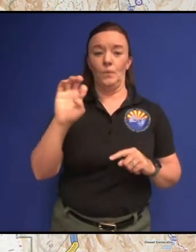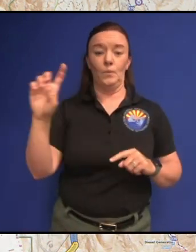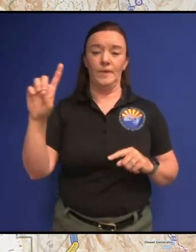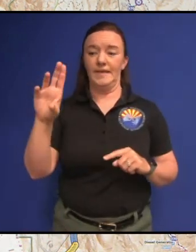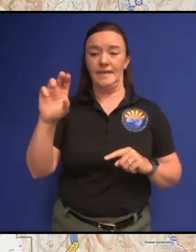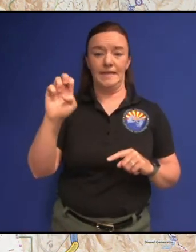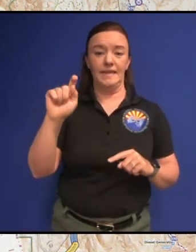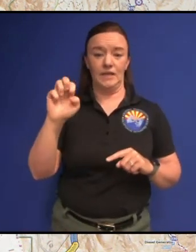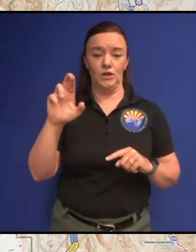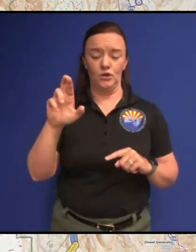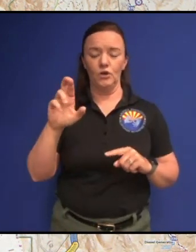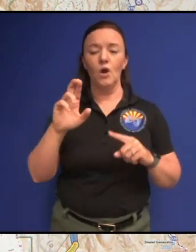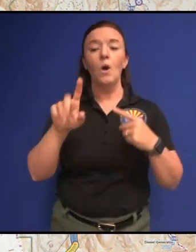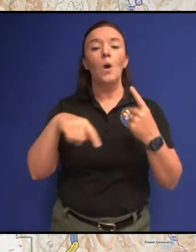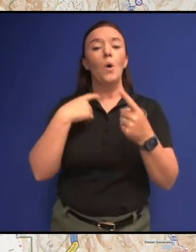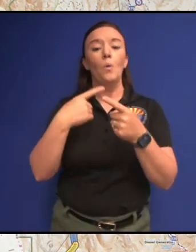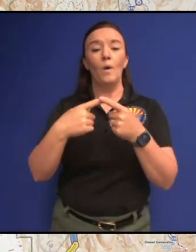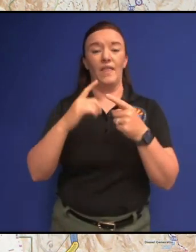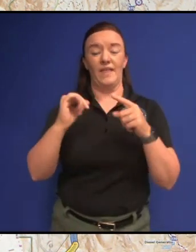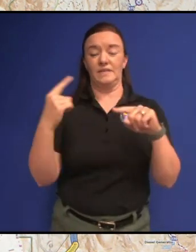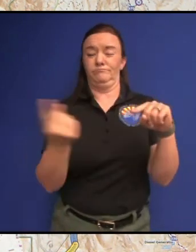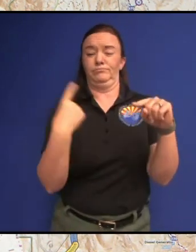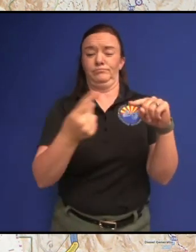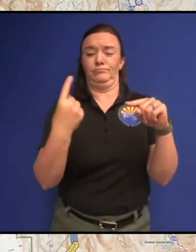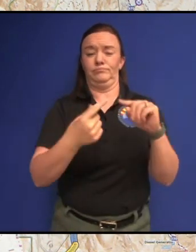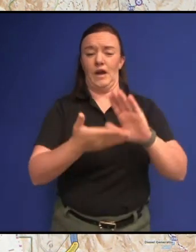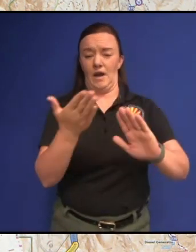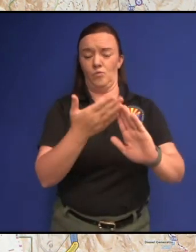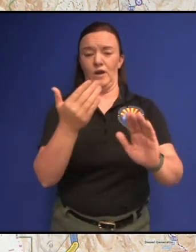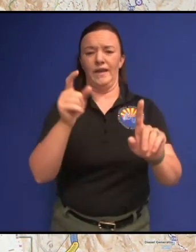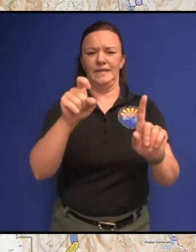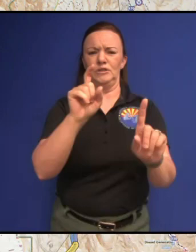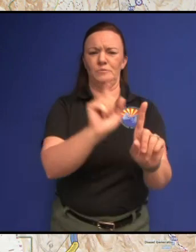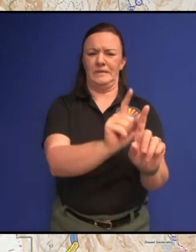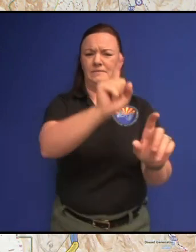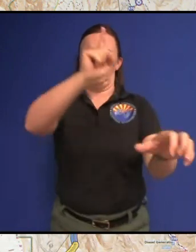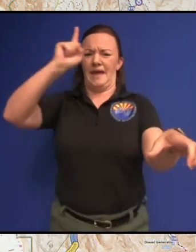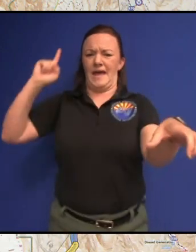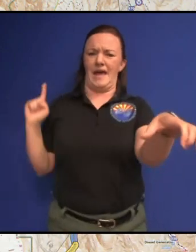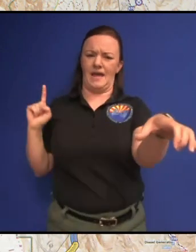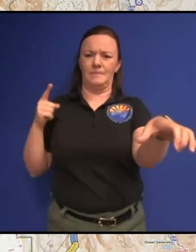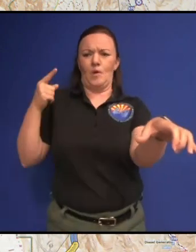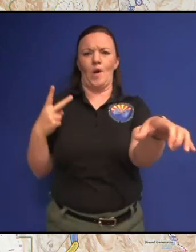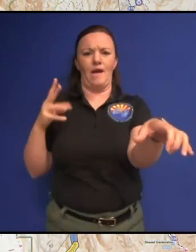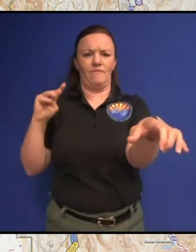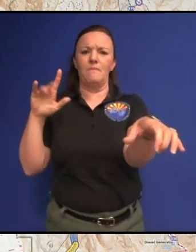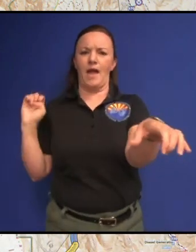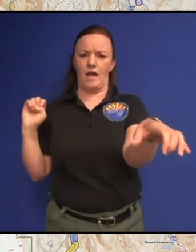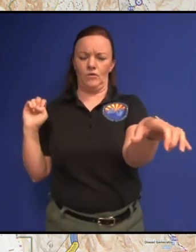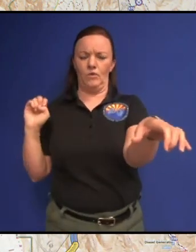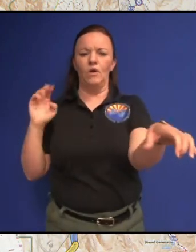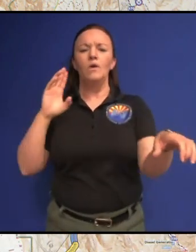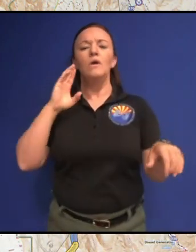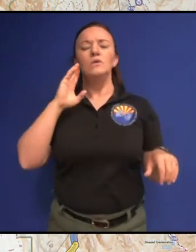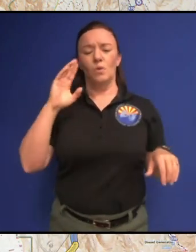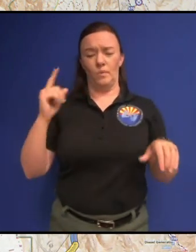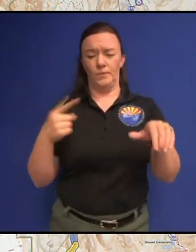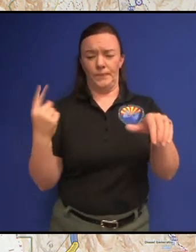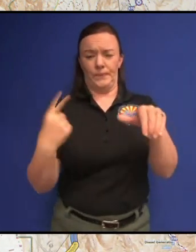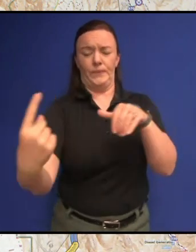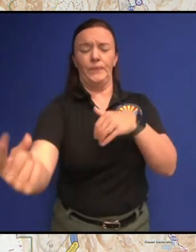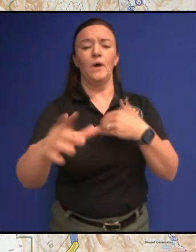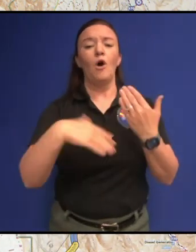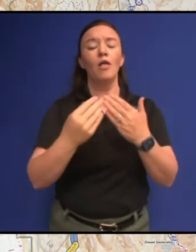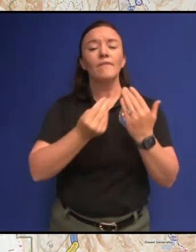operating you want to be about at least a half mile away from them so they go in there and then they mow down the brush and then